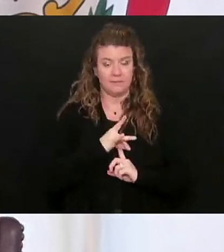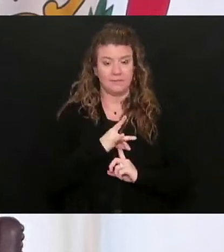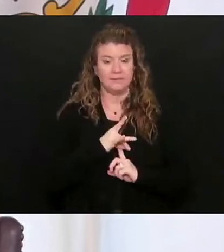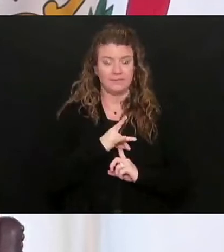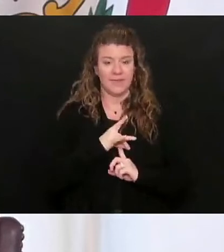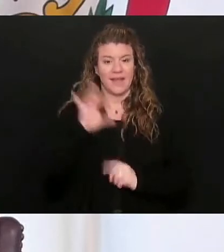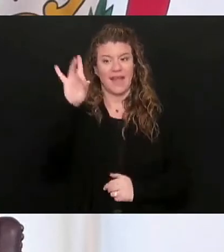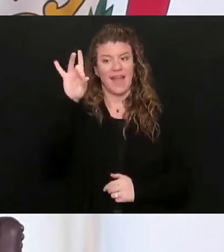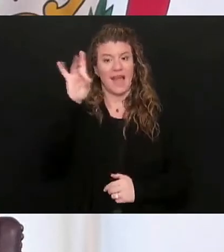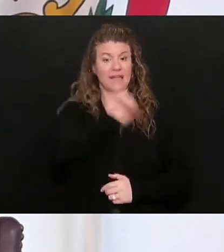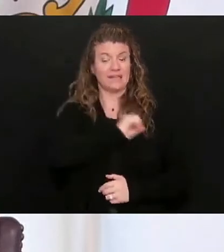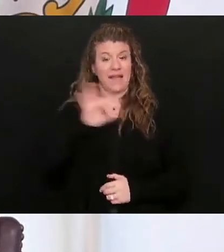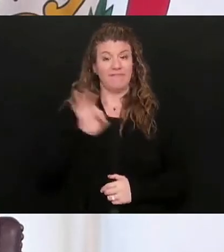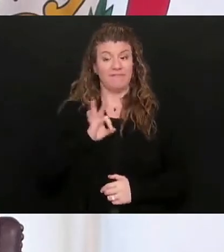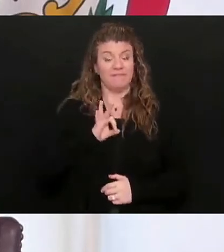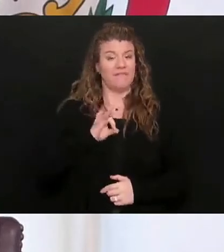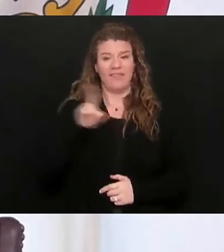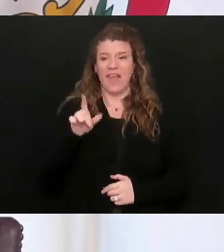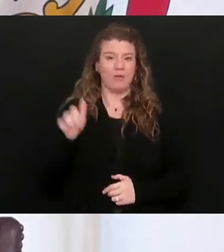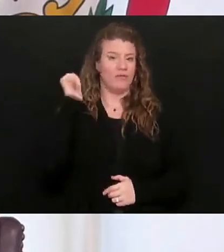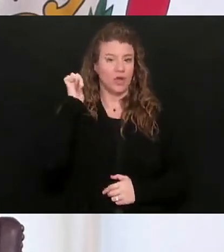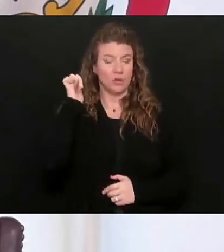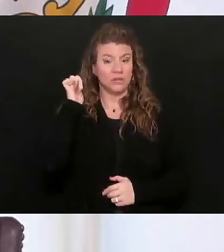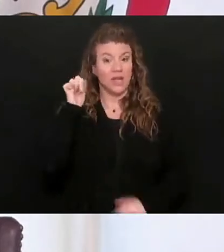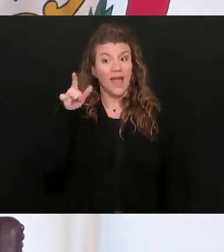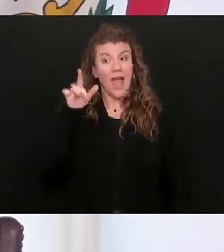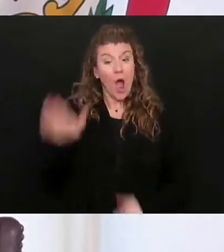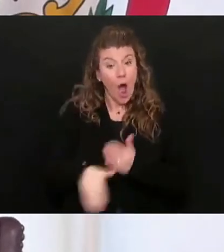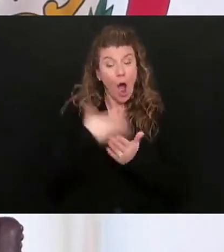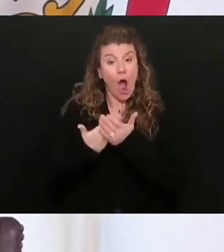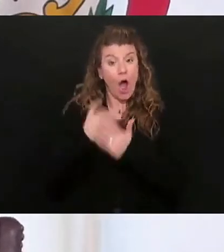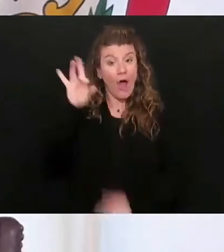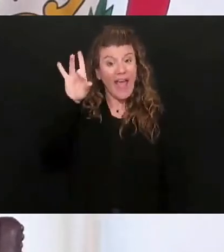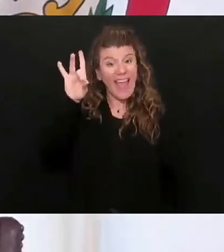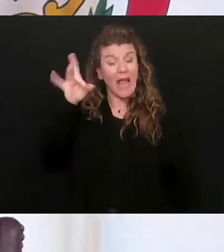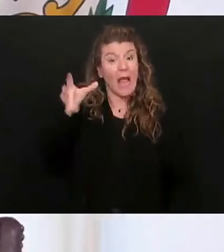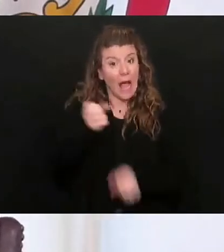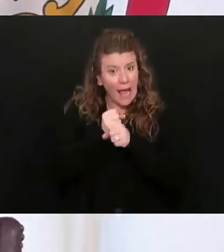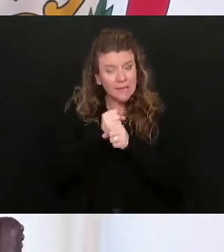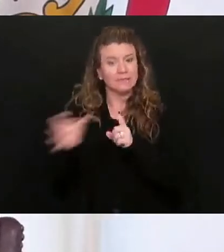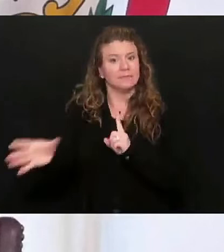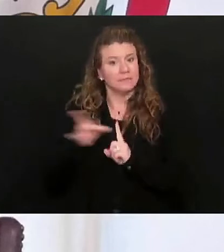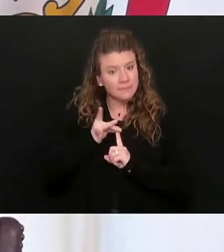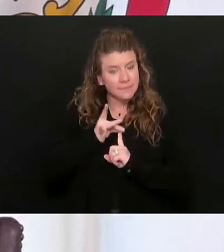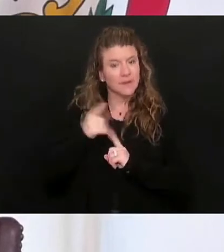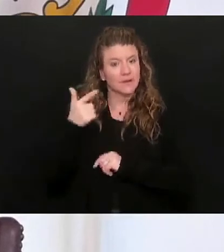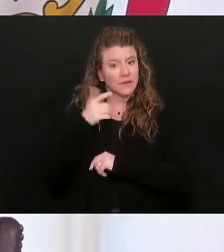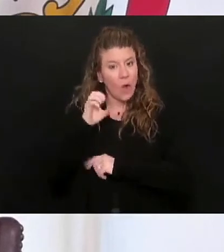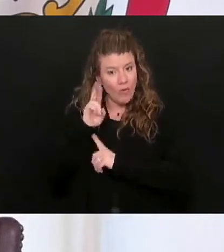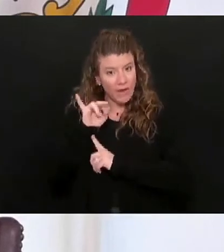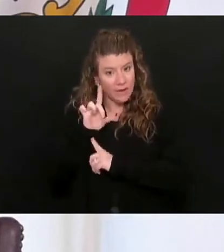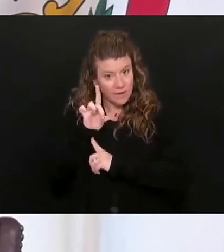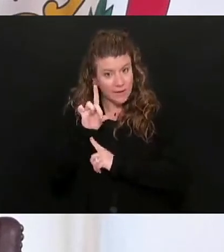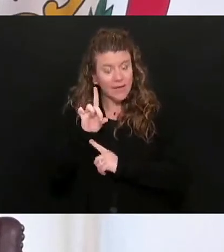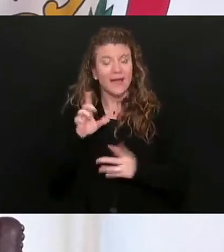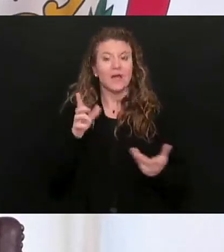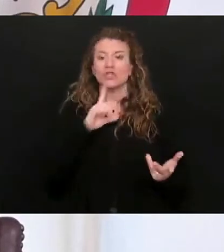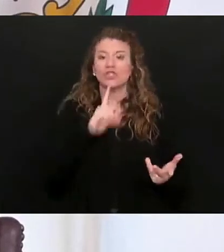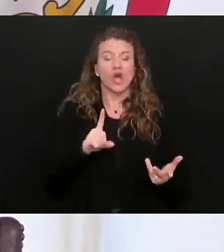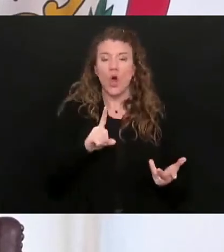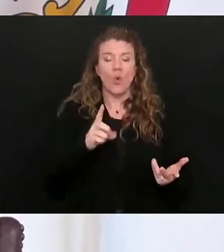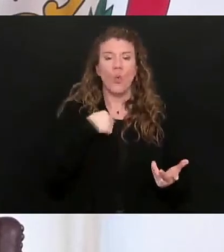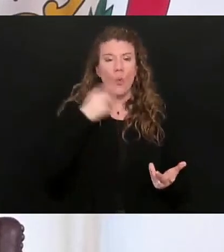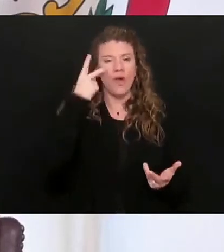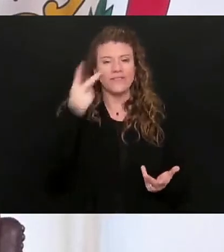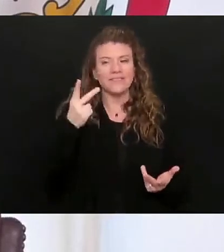was eight staff members that weren't, and all eight out of eight of them got it. You know, so we see